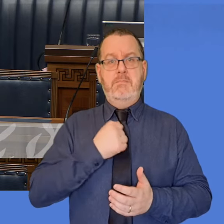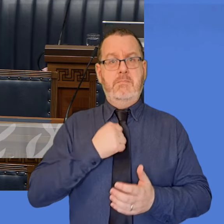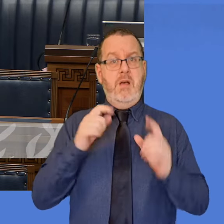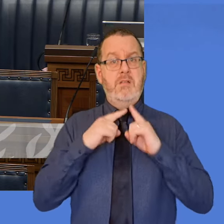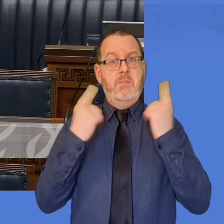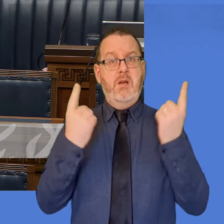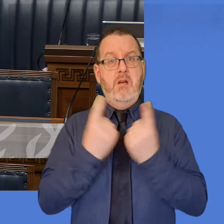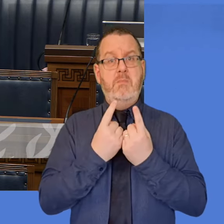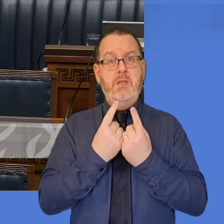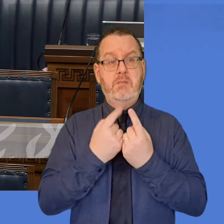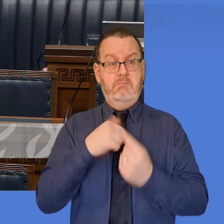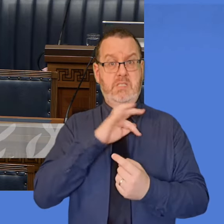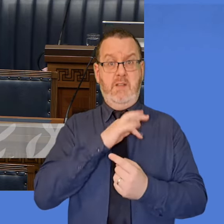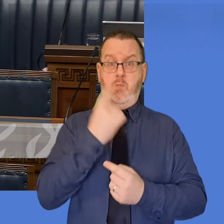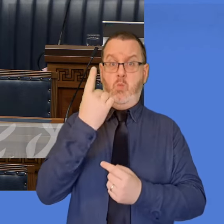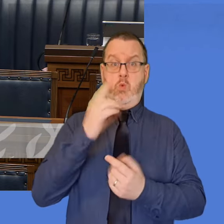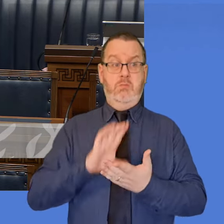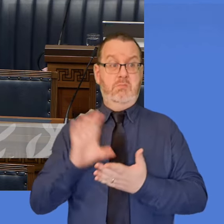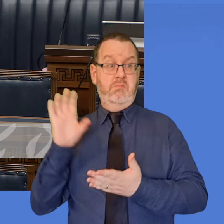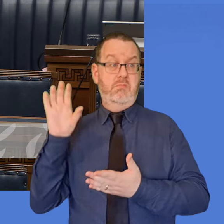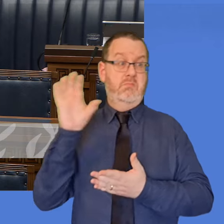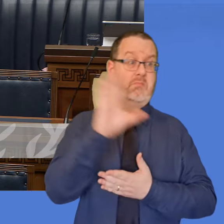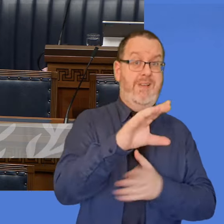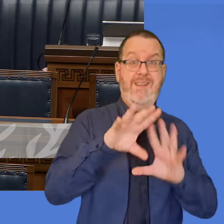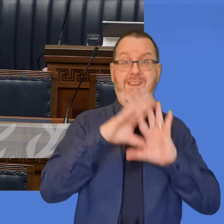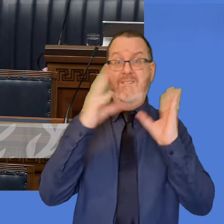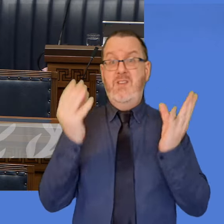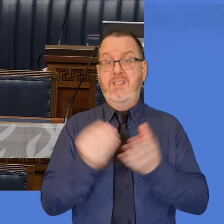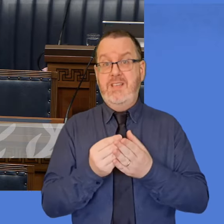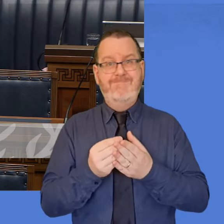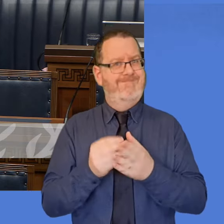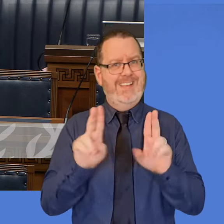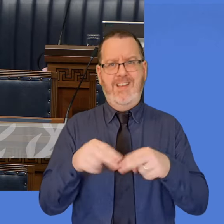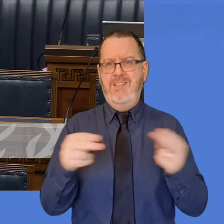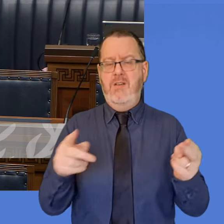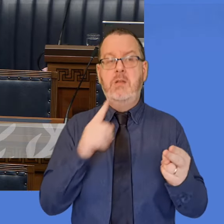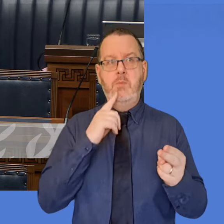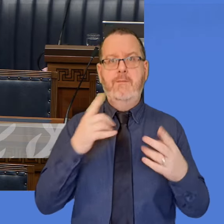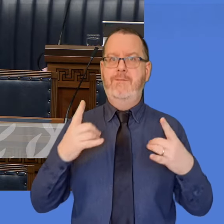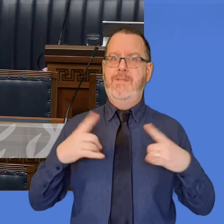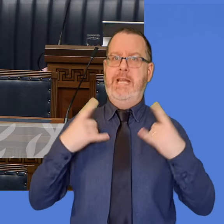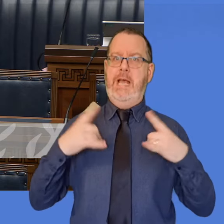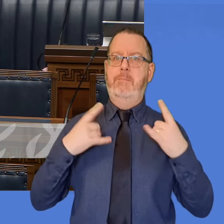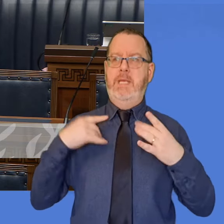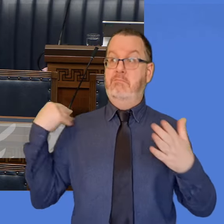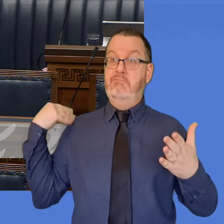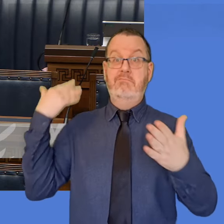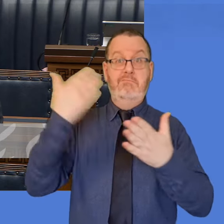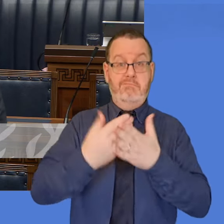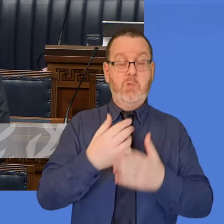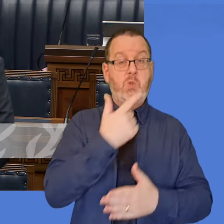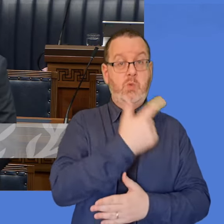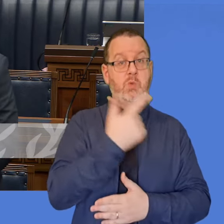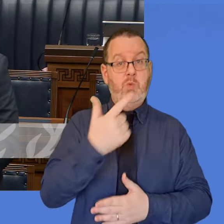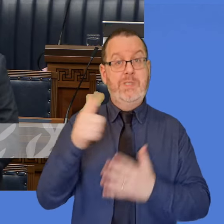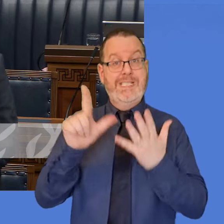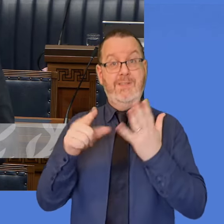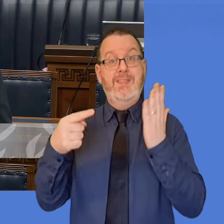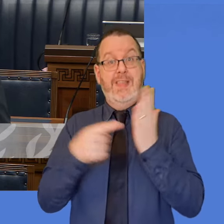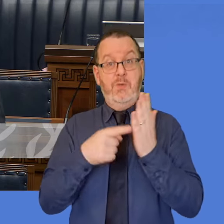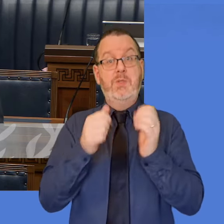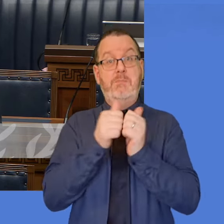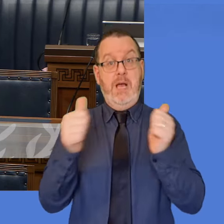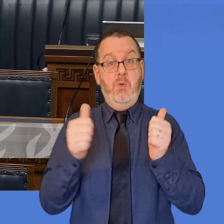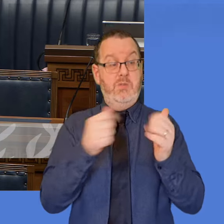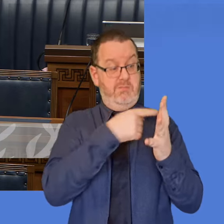required in a situation like this, but I am pleased that over the last number of years, we have been able to provide £227,000 of support